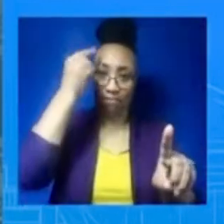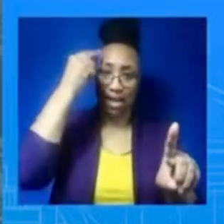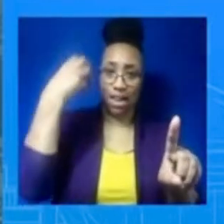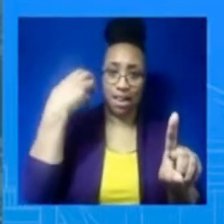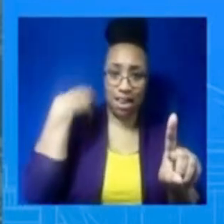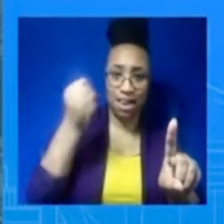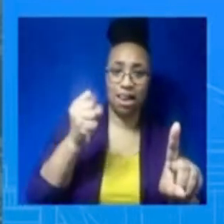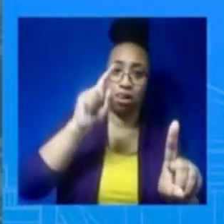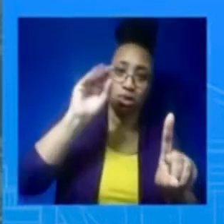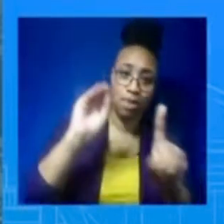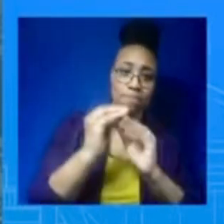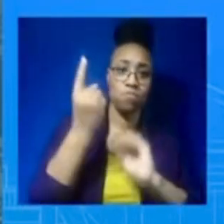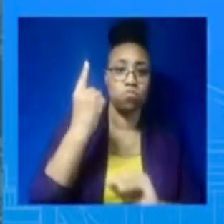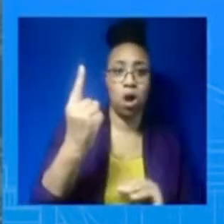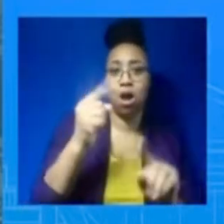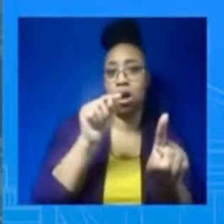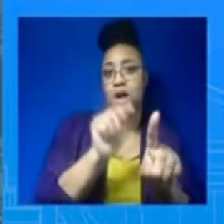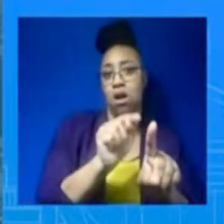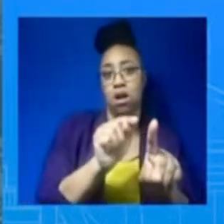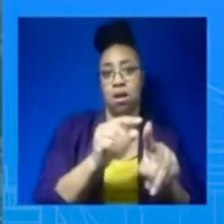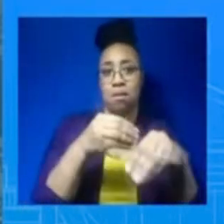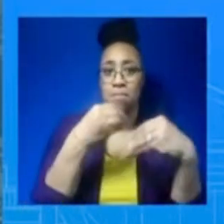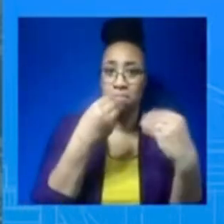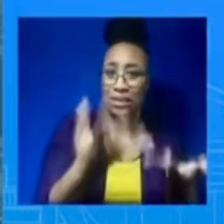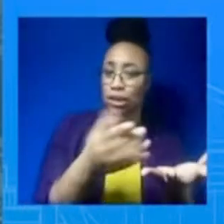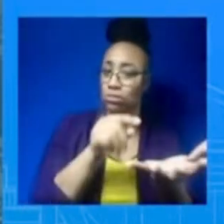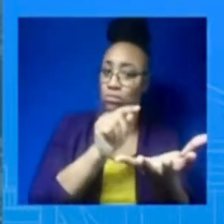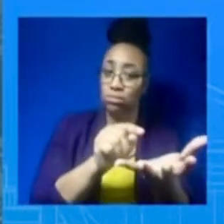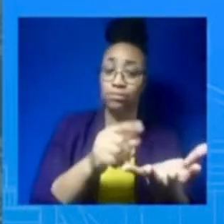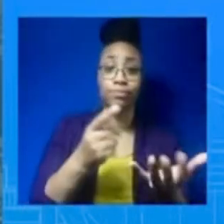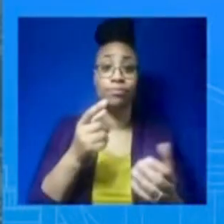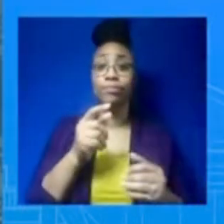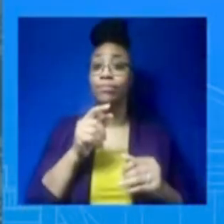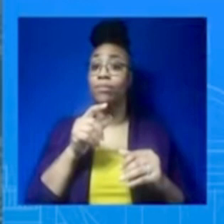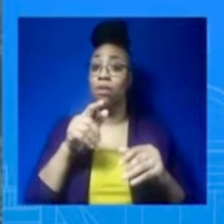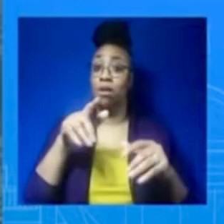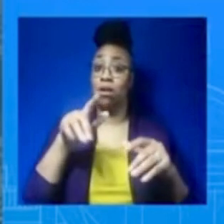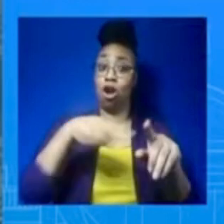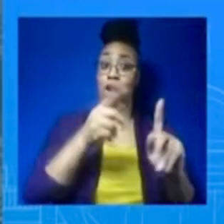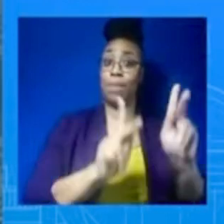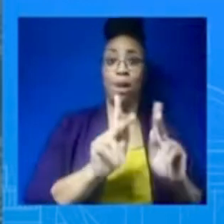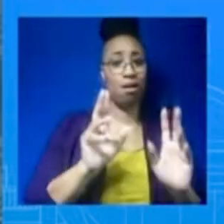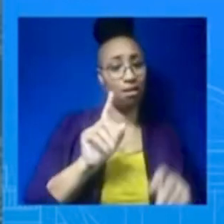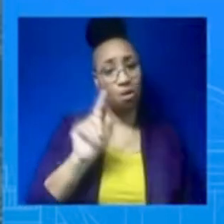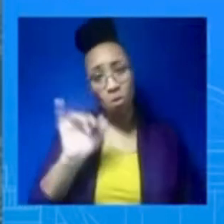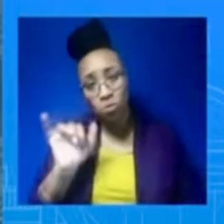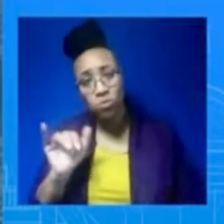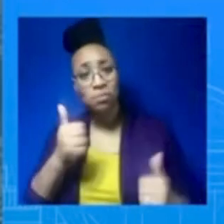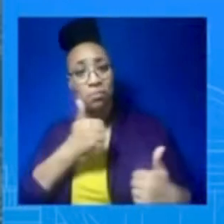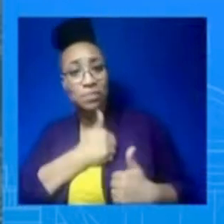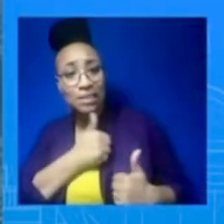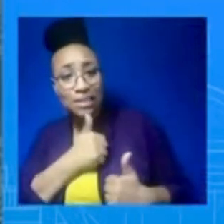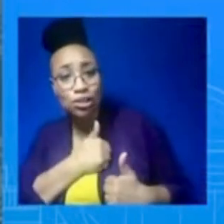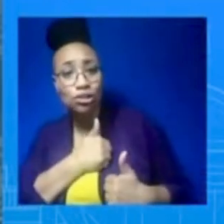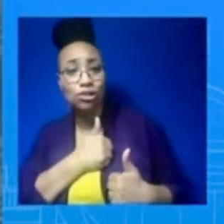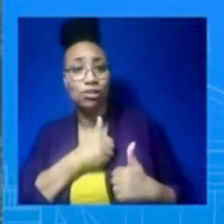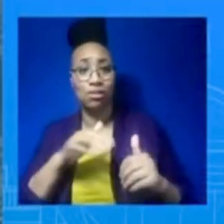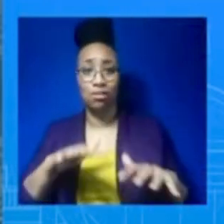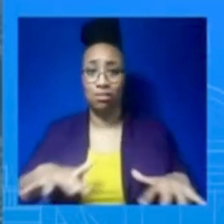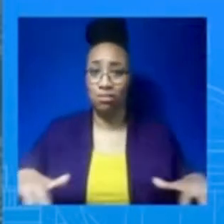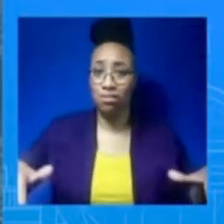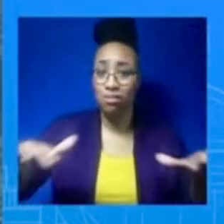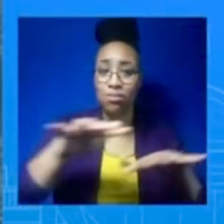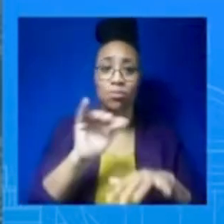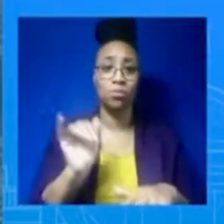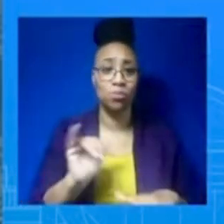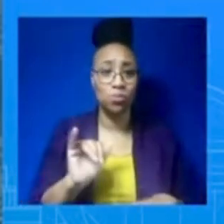to schools, and bolstering the 988 suicide hotline. In his State of the Union speech just last week, the President continued